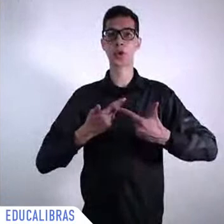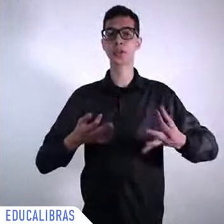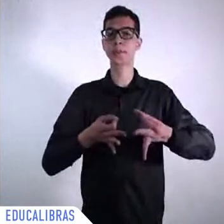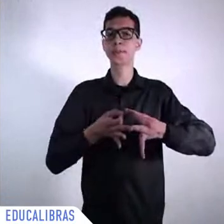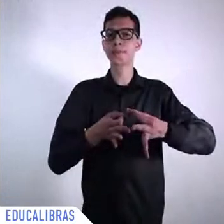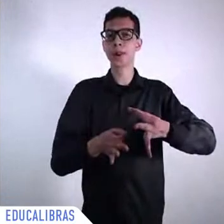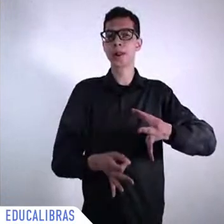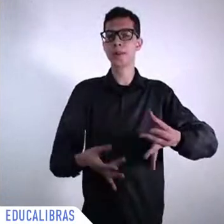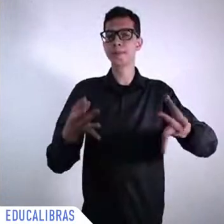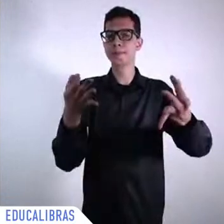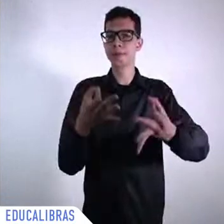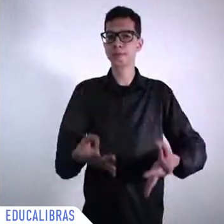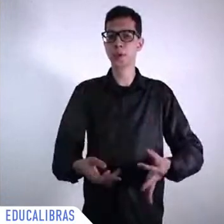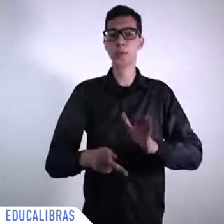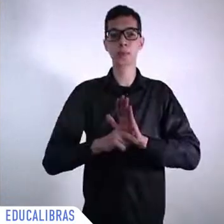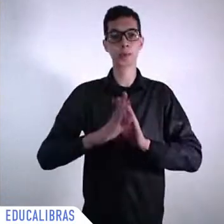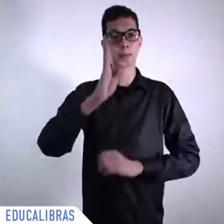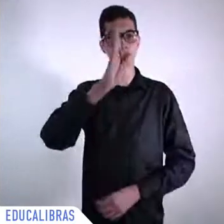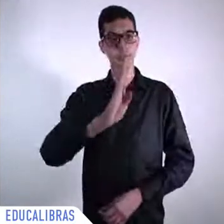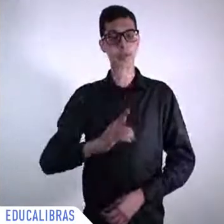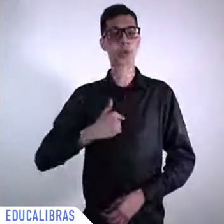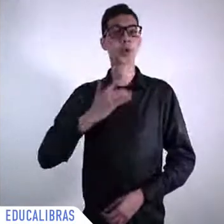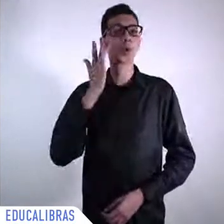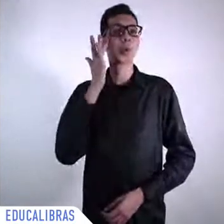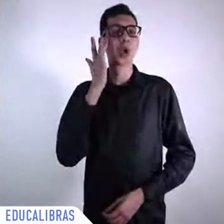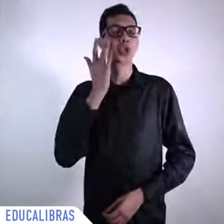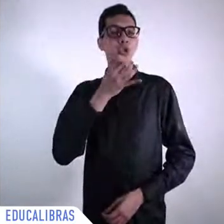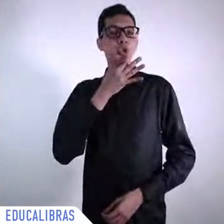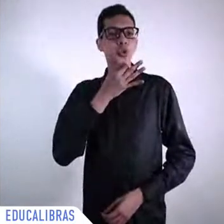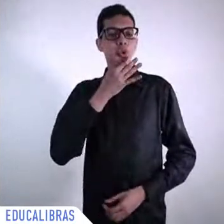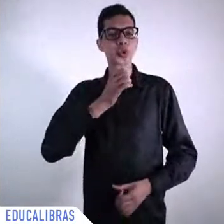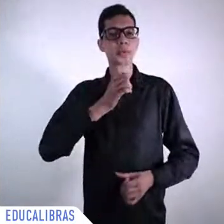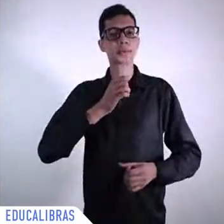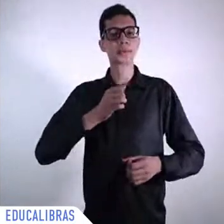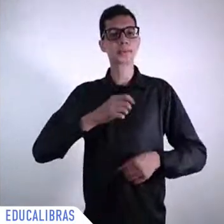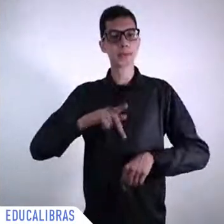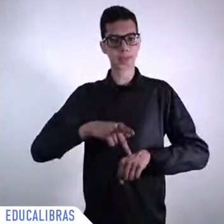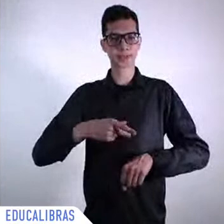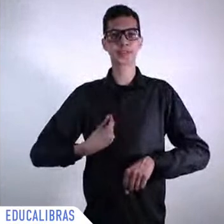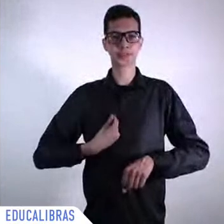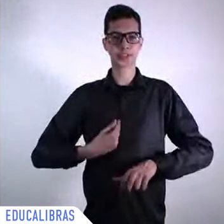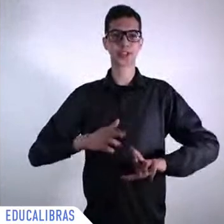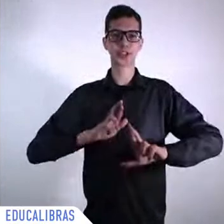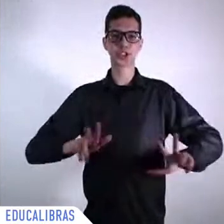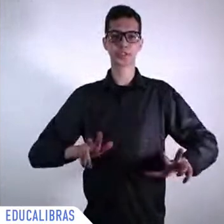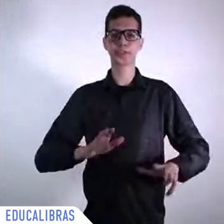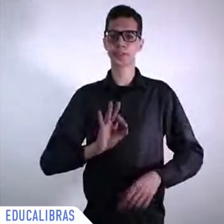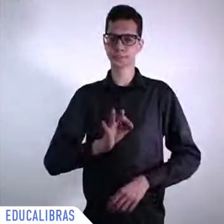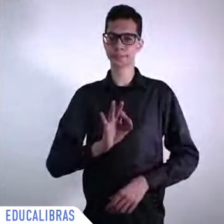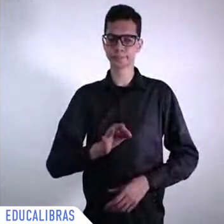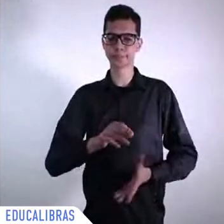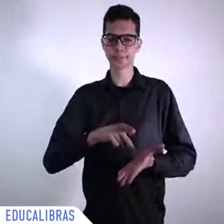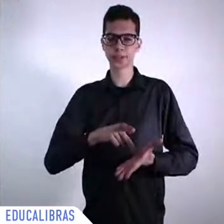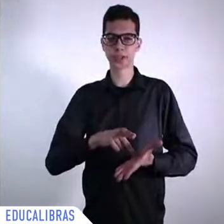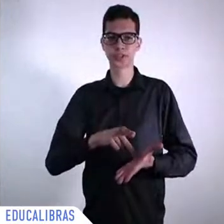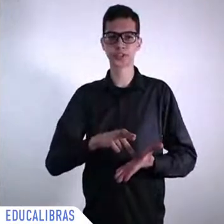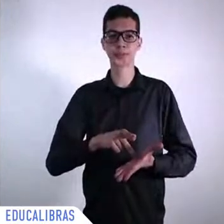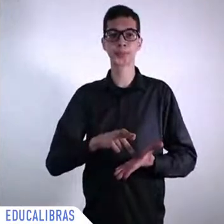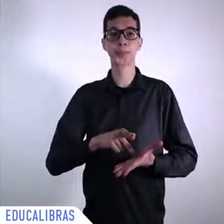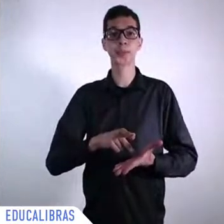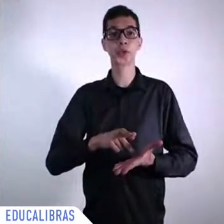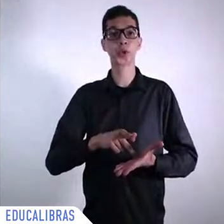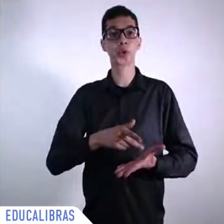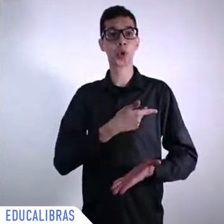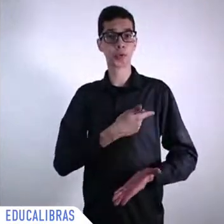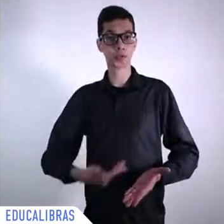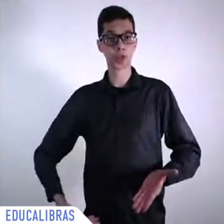country is the same but the way the government goes is totally in an opposite direction and as I said